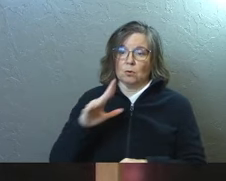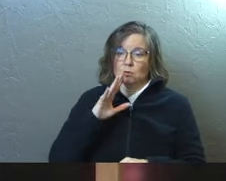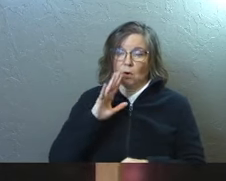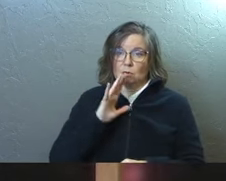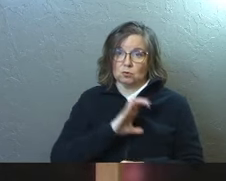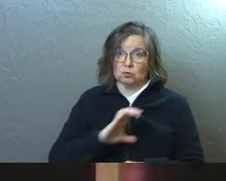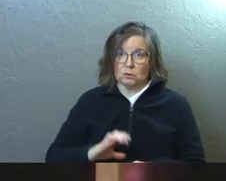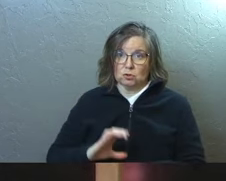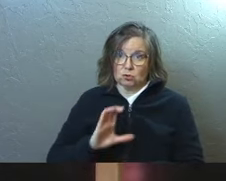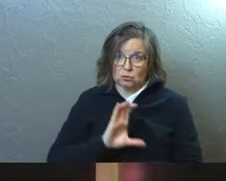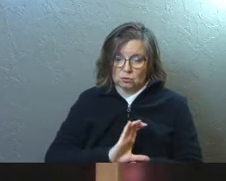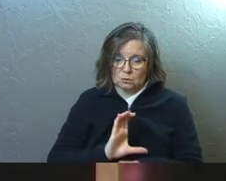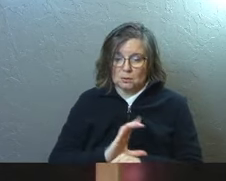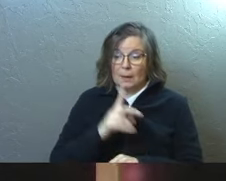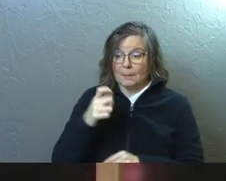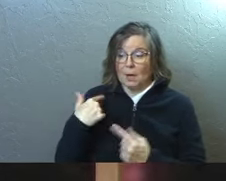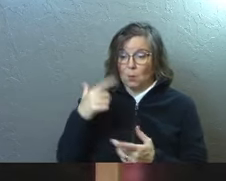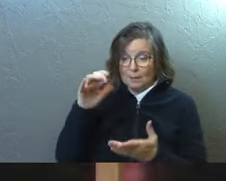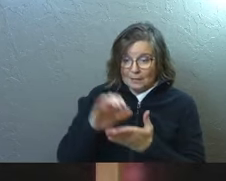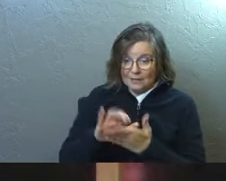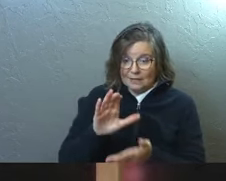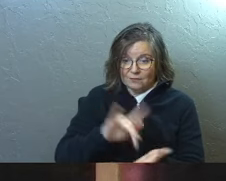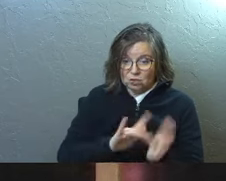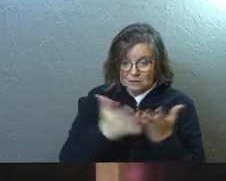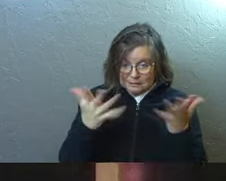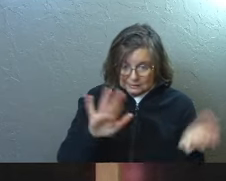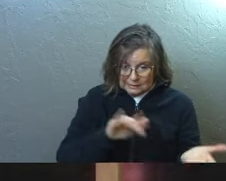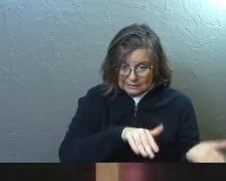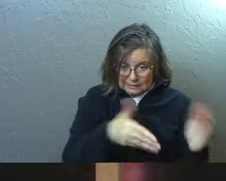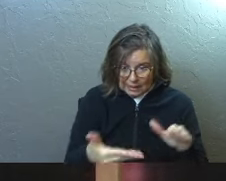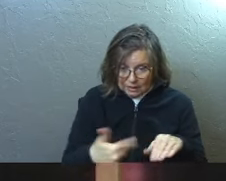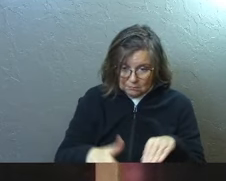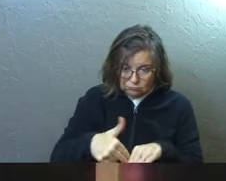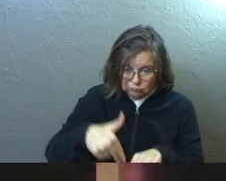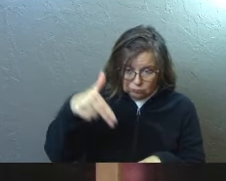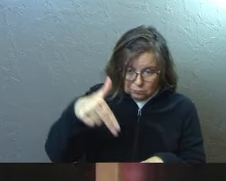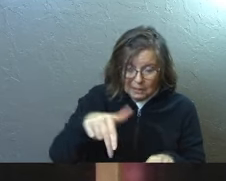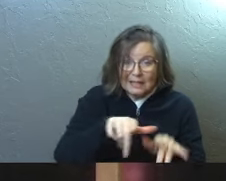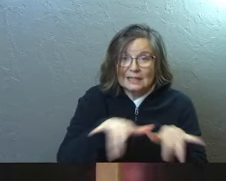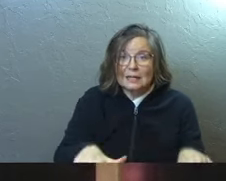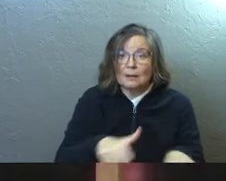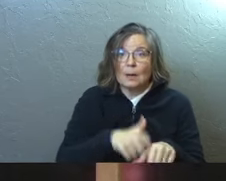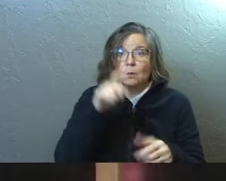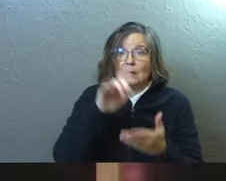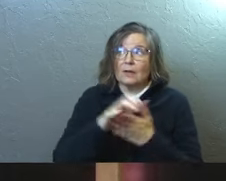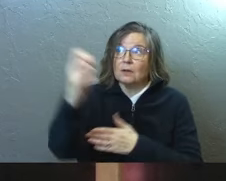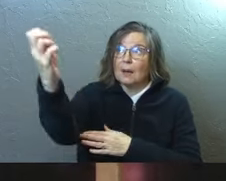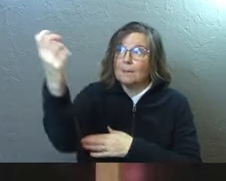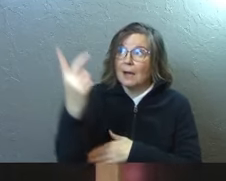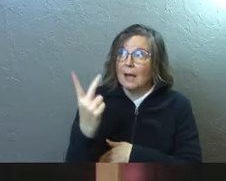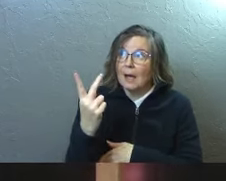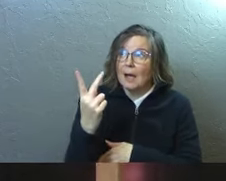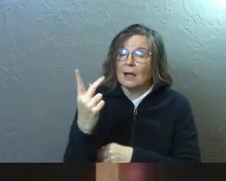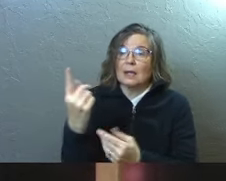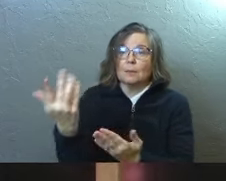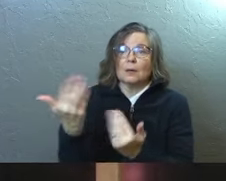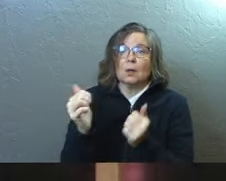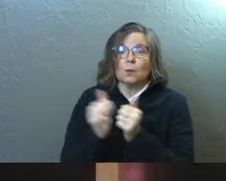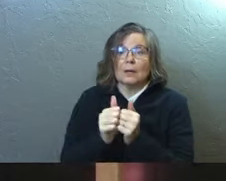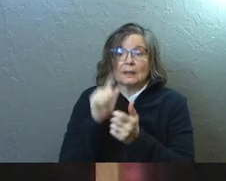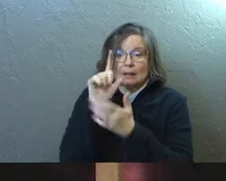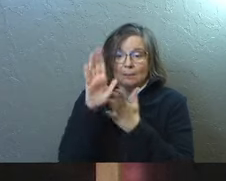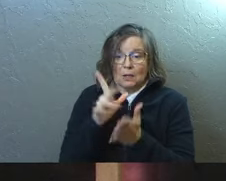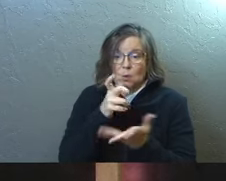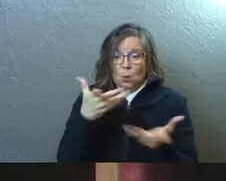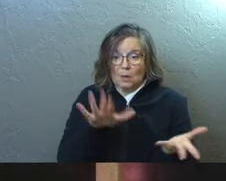For since we believe that Jesus died and was raised to life again, we also believe that when Jesus returns, God will bring back with him the believers